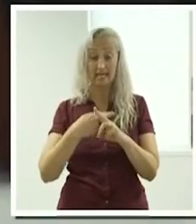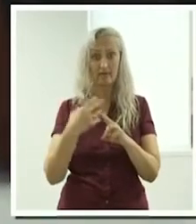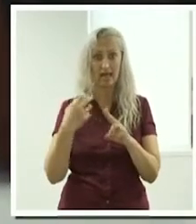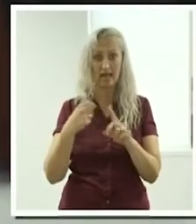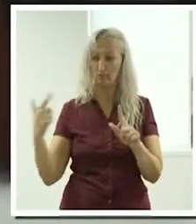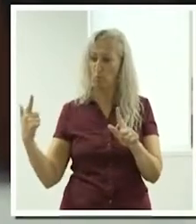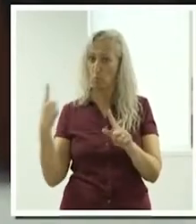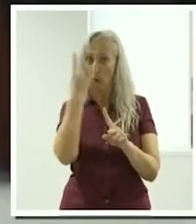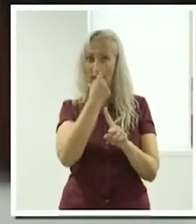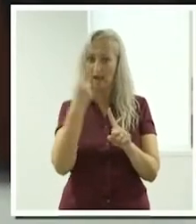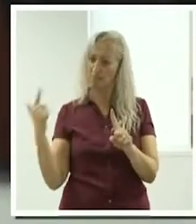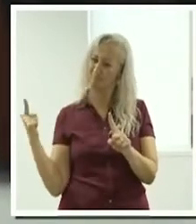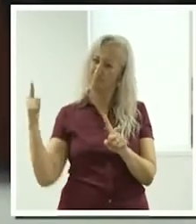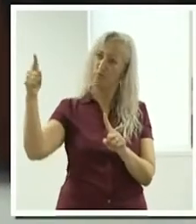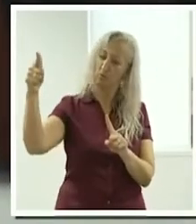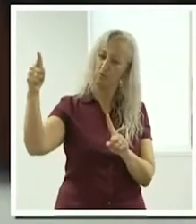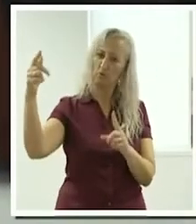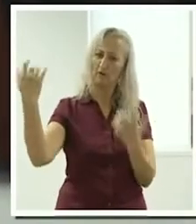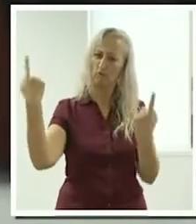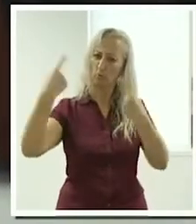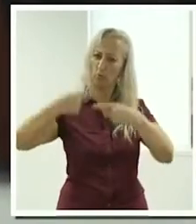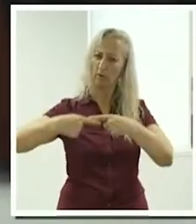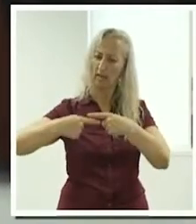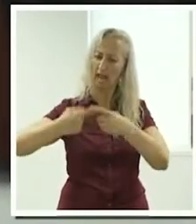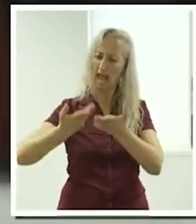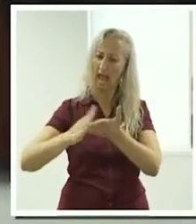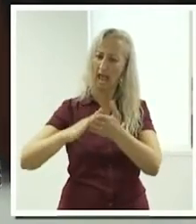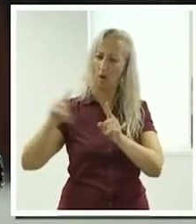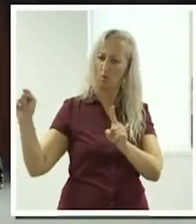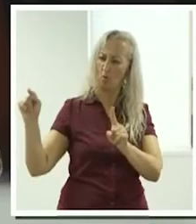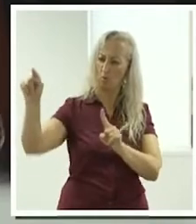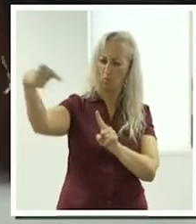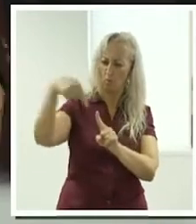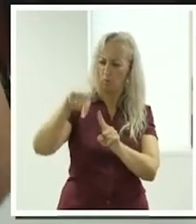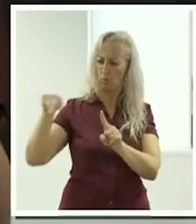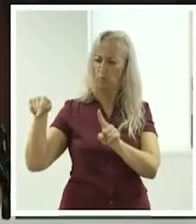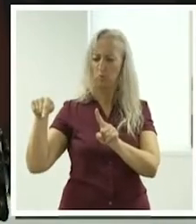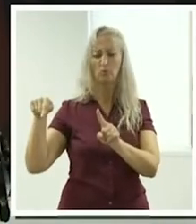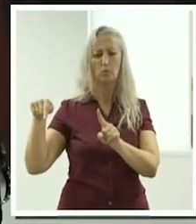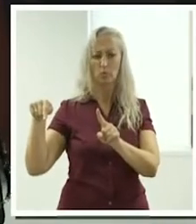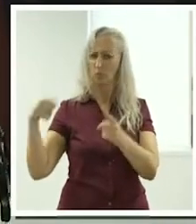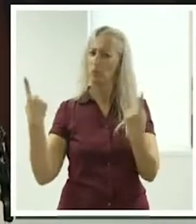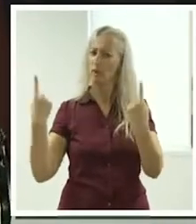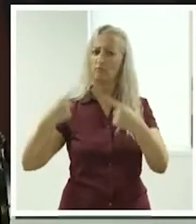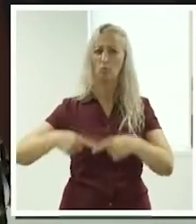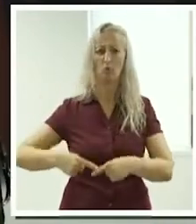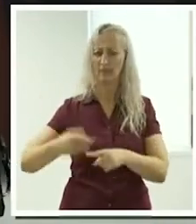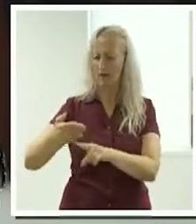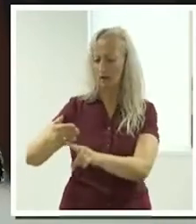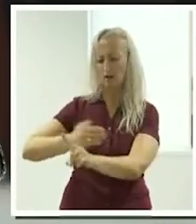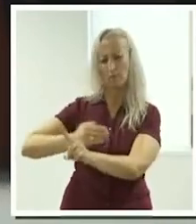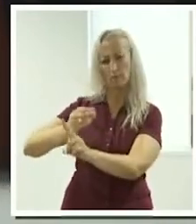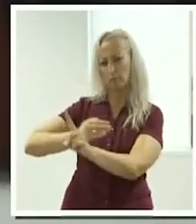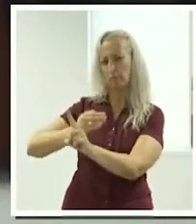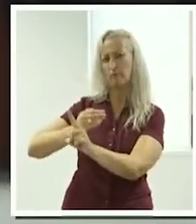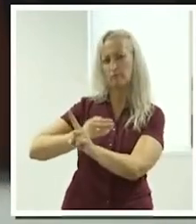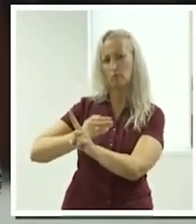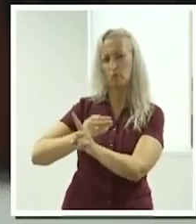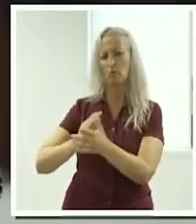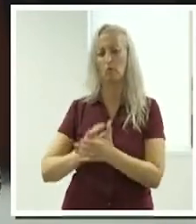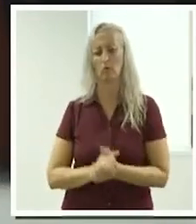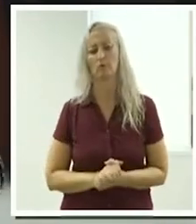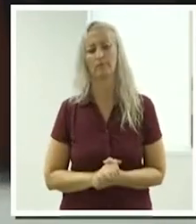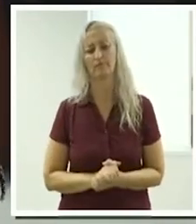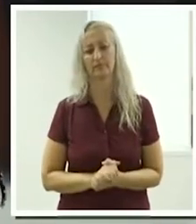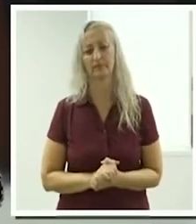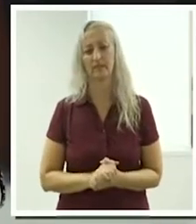travel, you have to work out your graphics on, you know, your directions of where